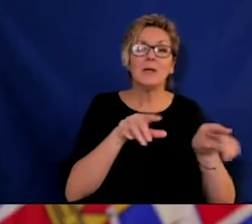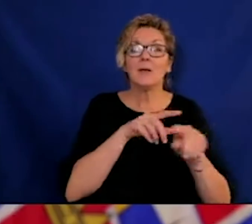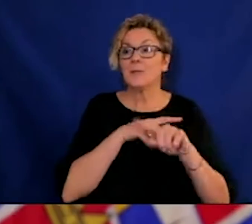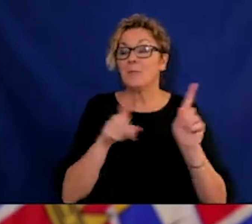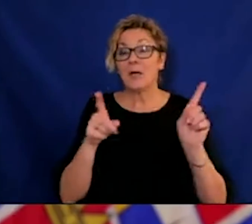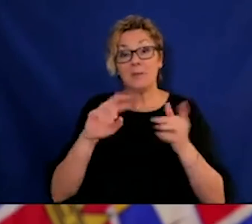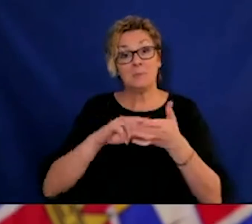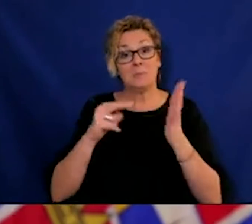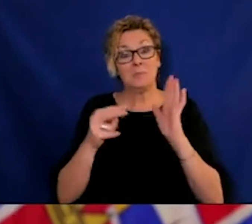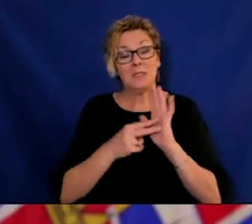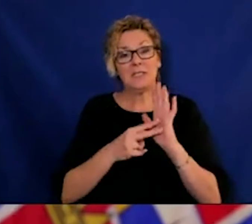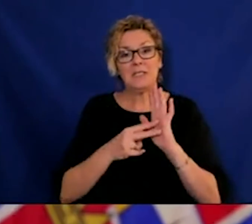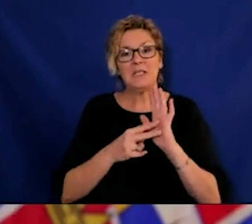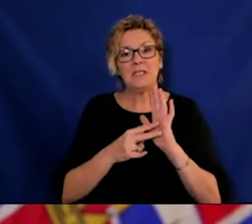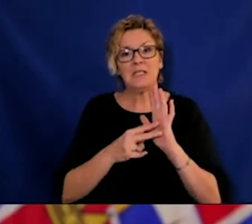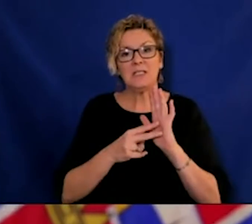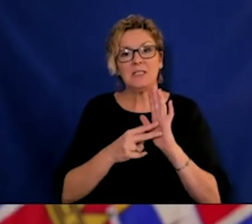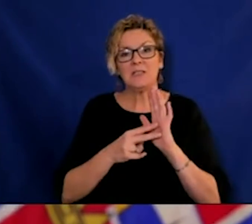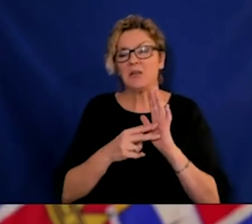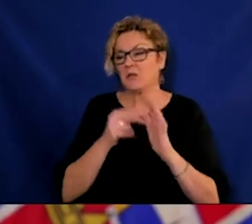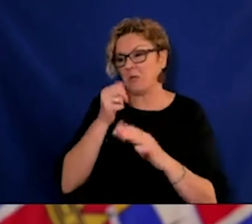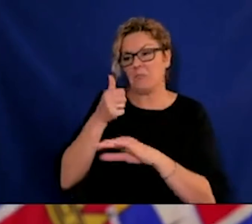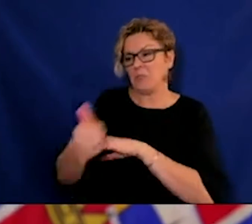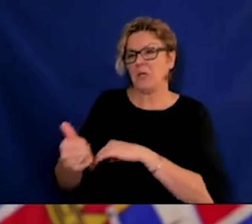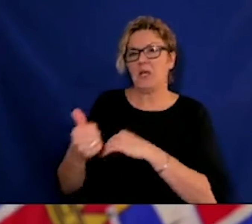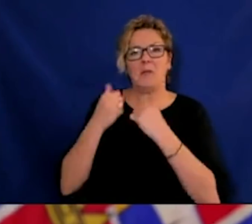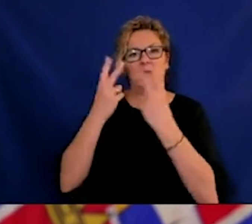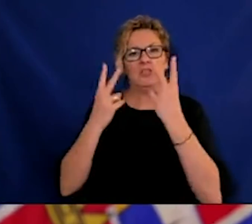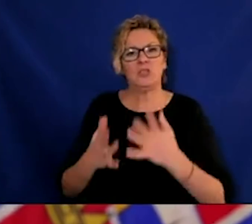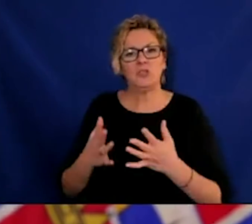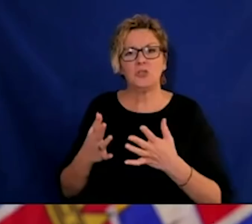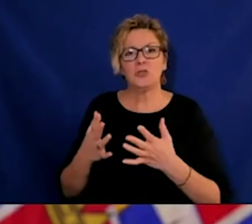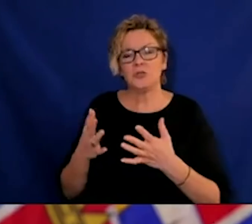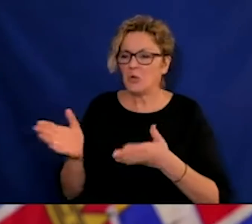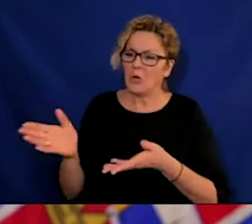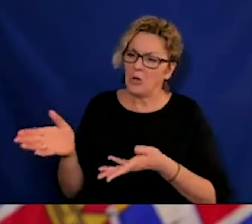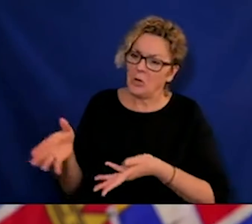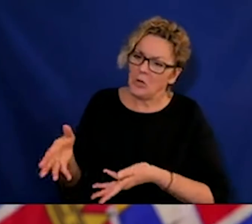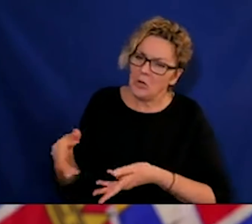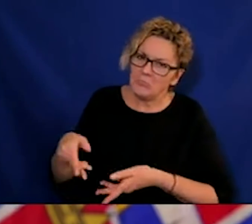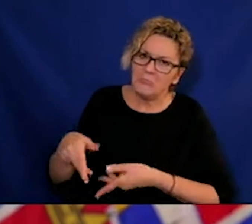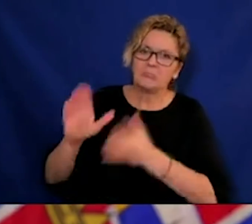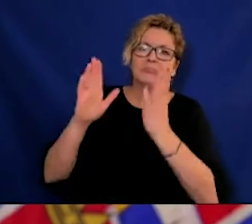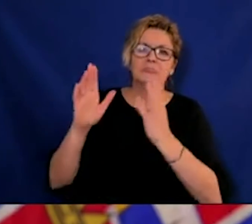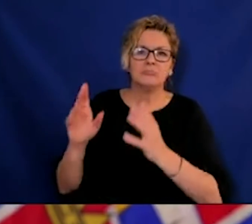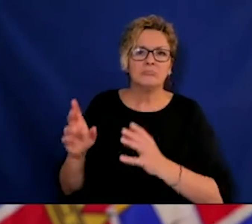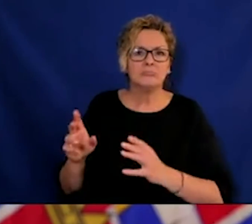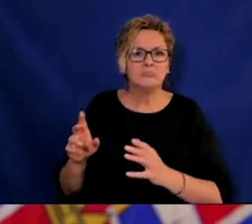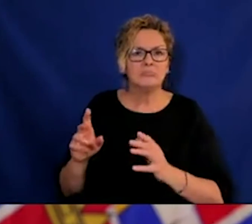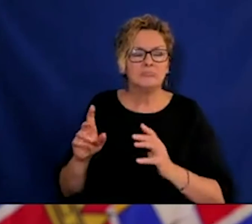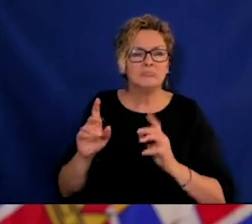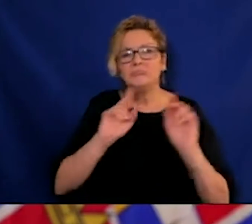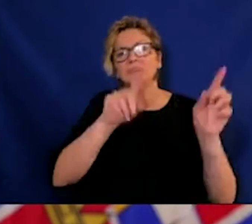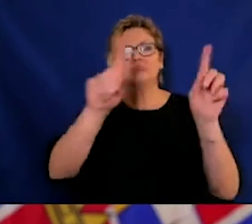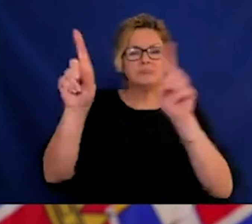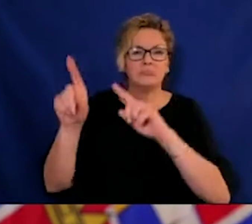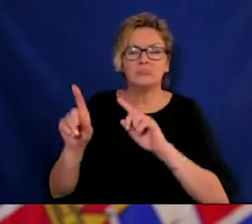into a care home, and we have to recognize that the people who work in care homes are there for every